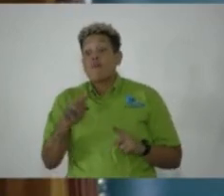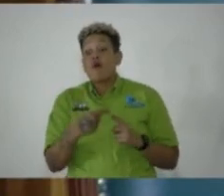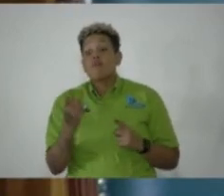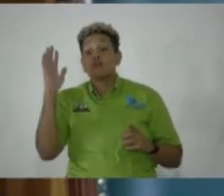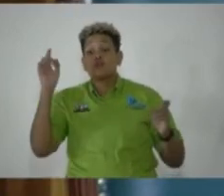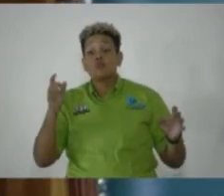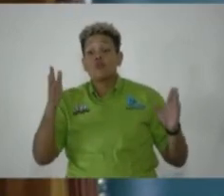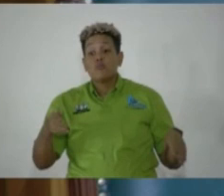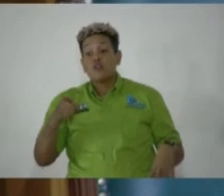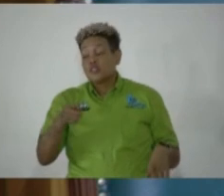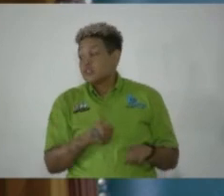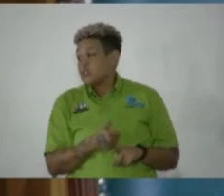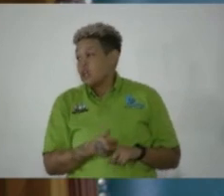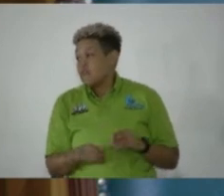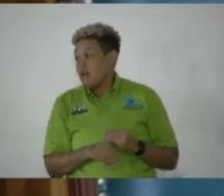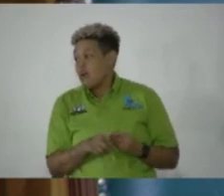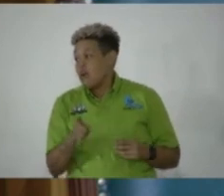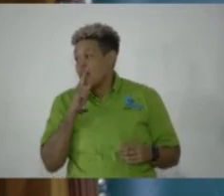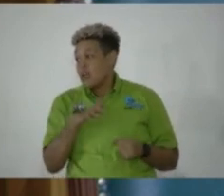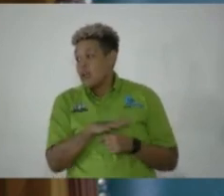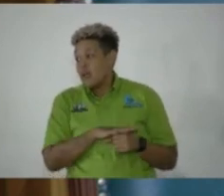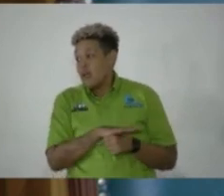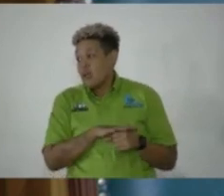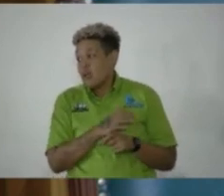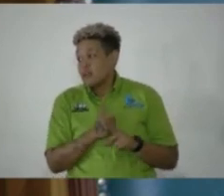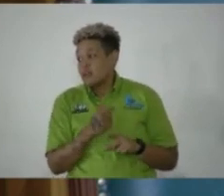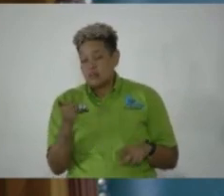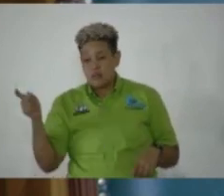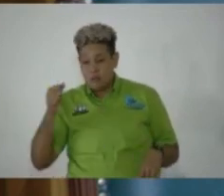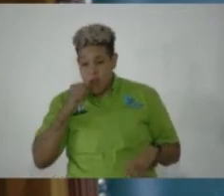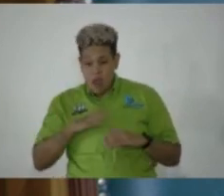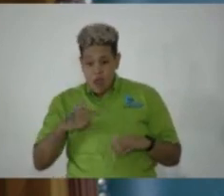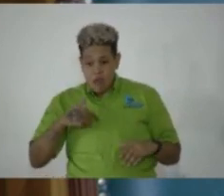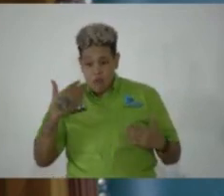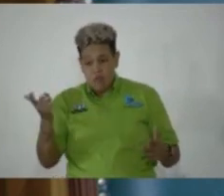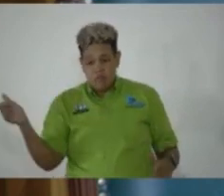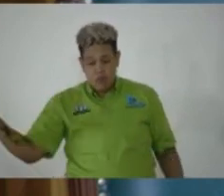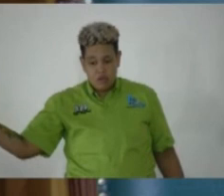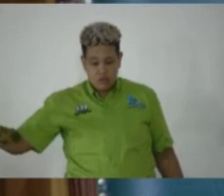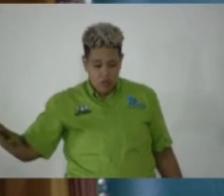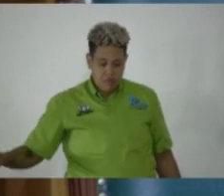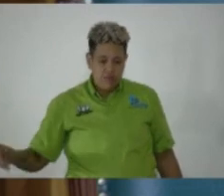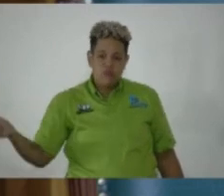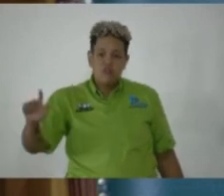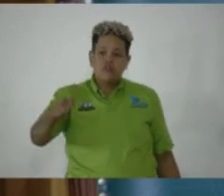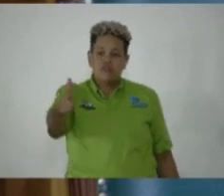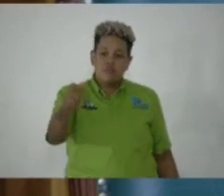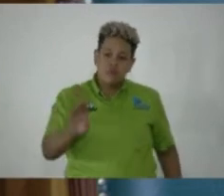spokesperson in the area. So, even though your mic was on, I'm going to turn your mic off.